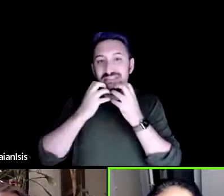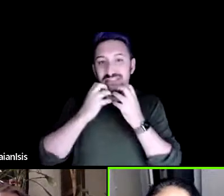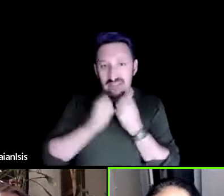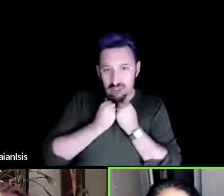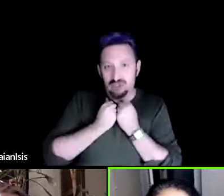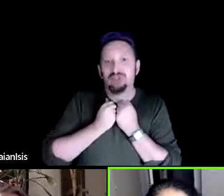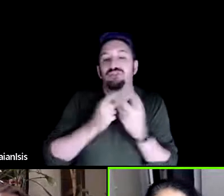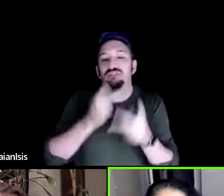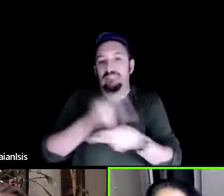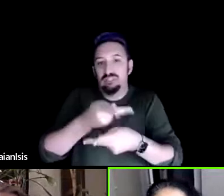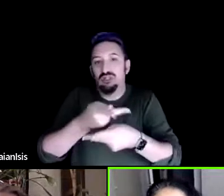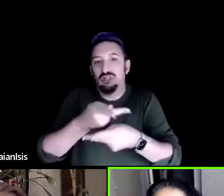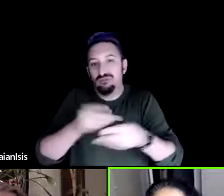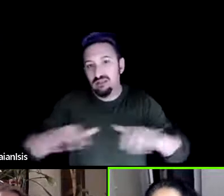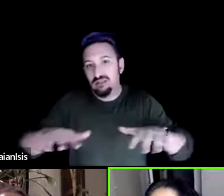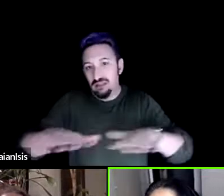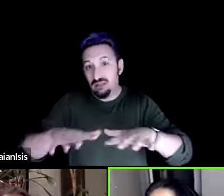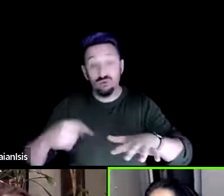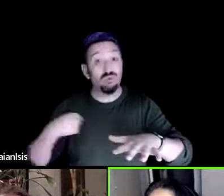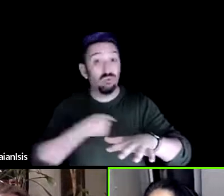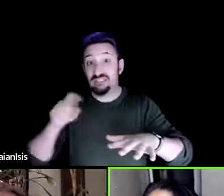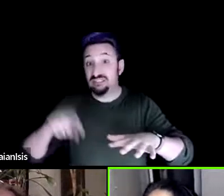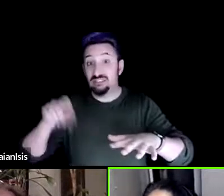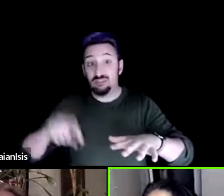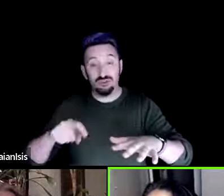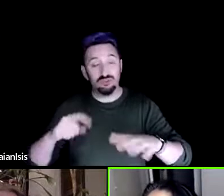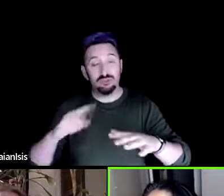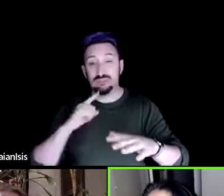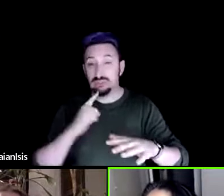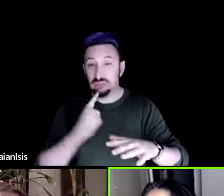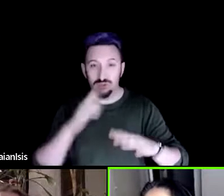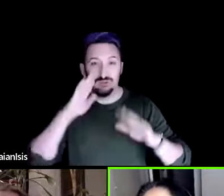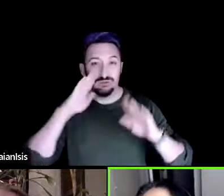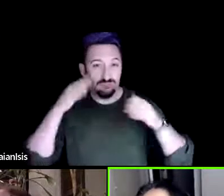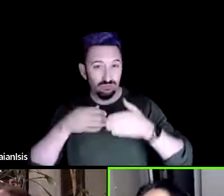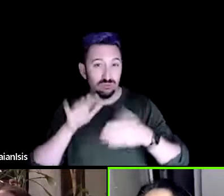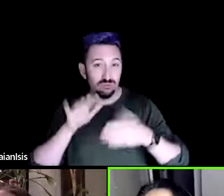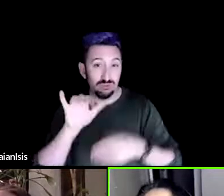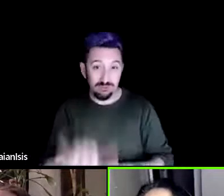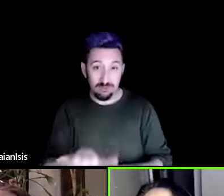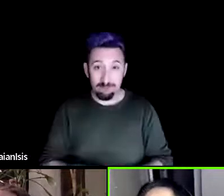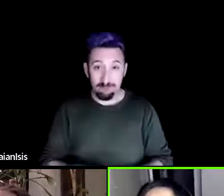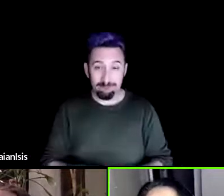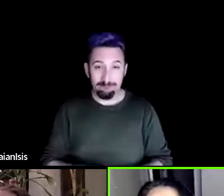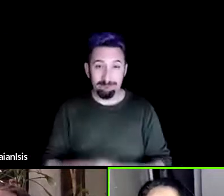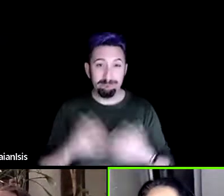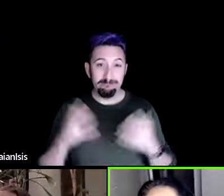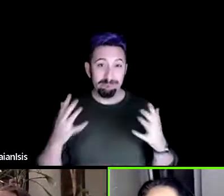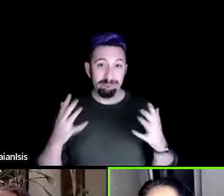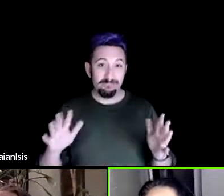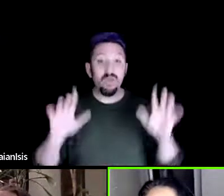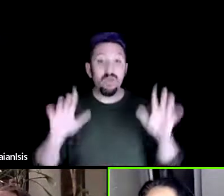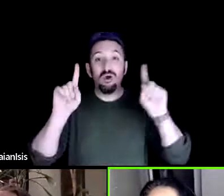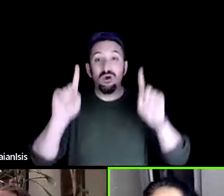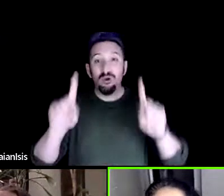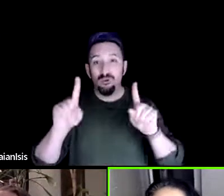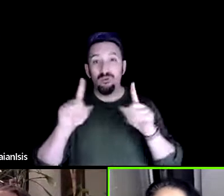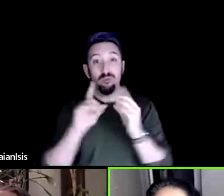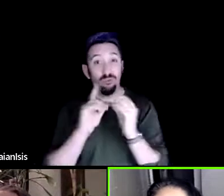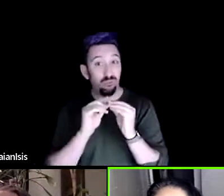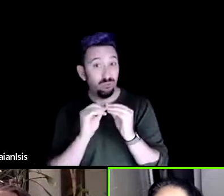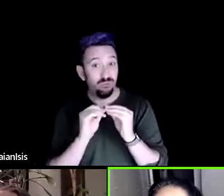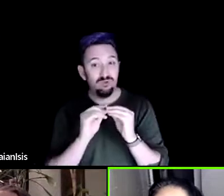very seriously these days and um that's it the only other thing i would say is if you hear about